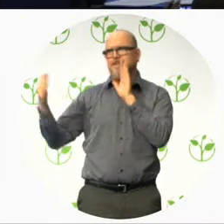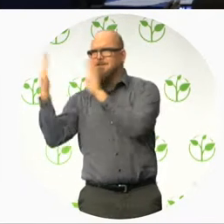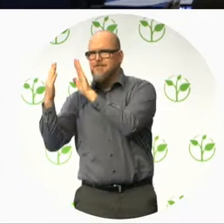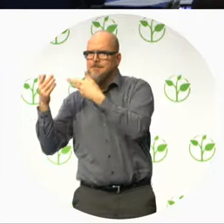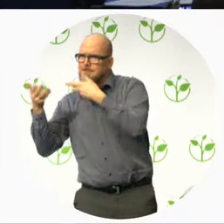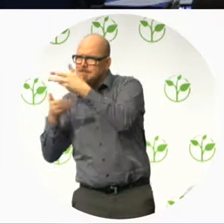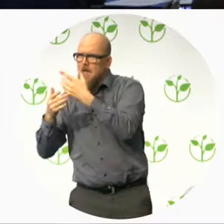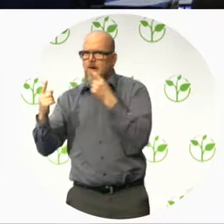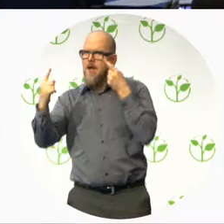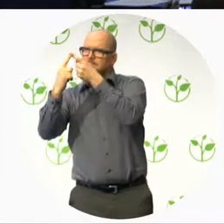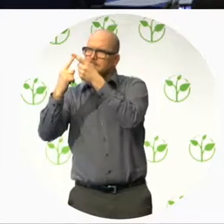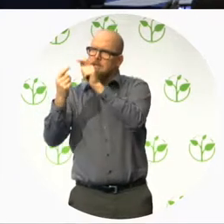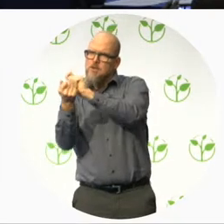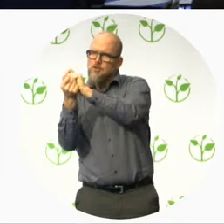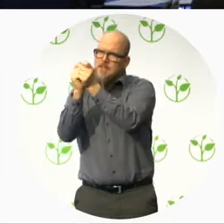change this reality.